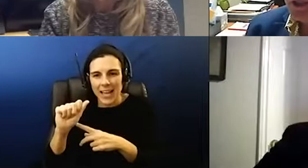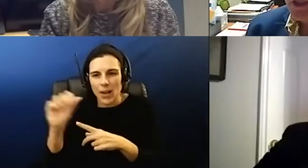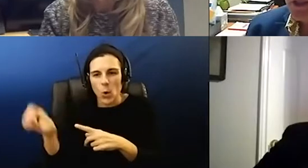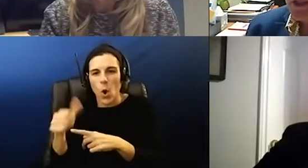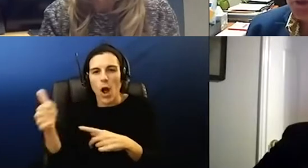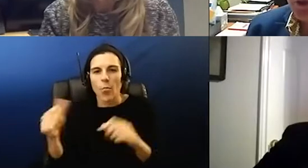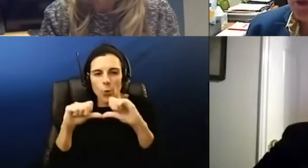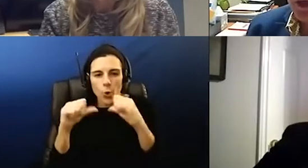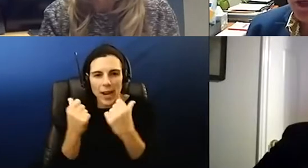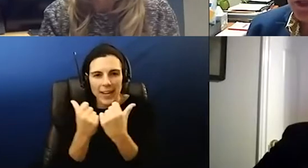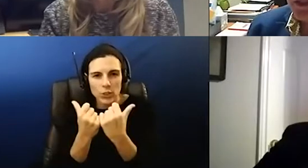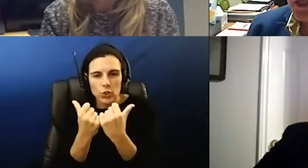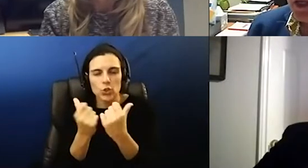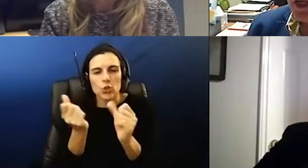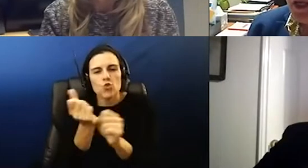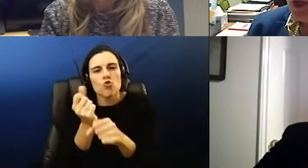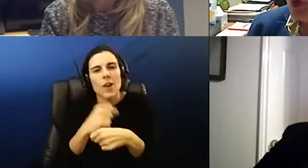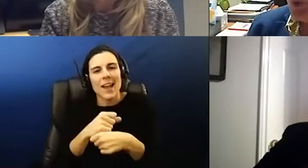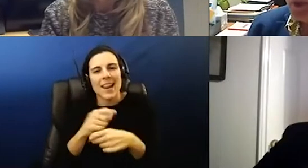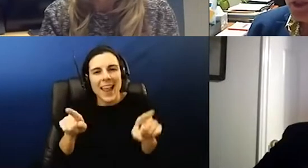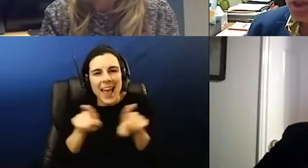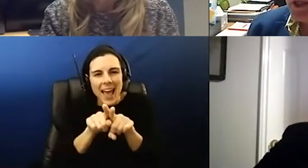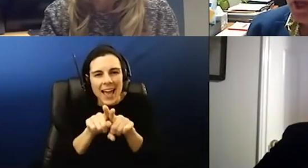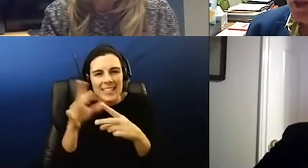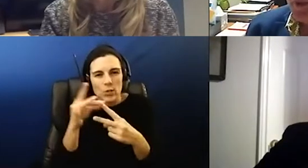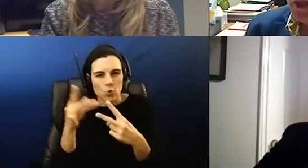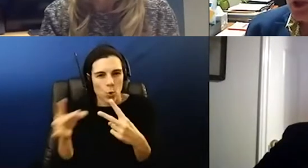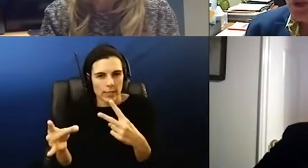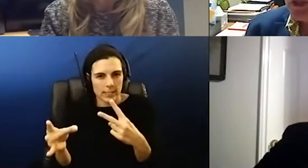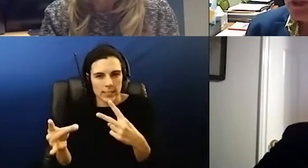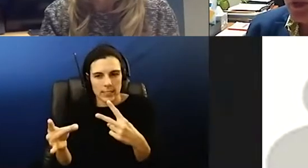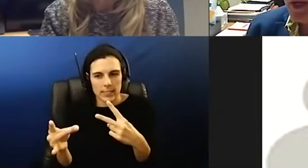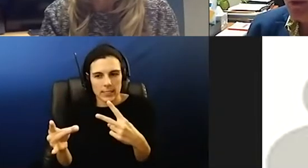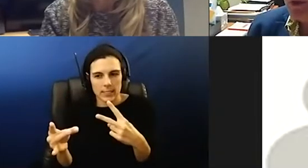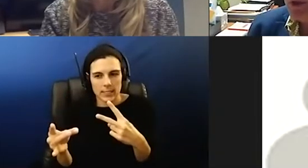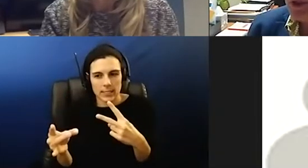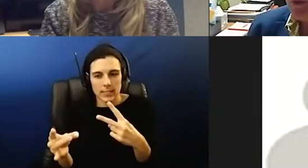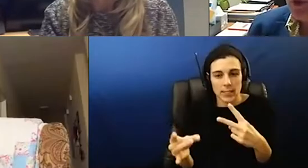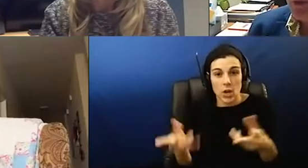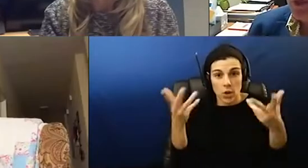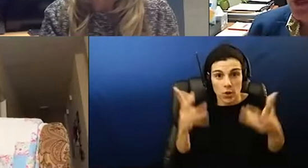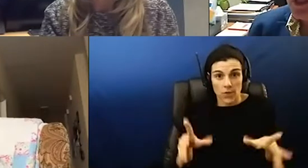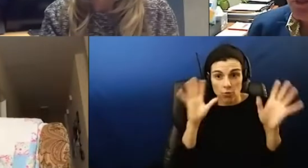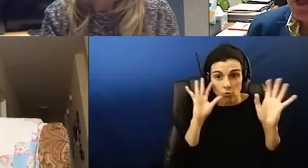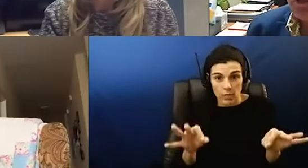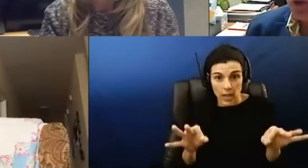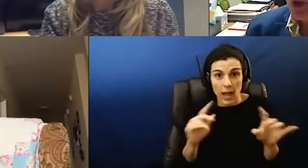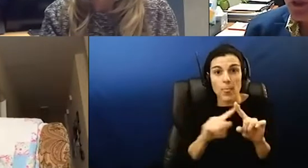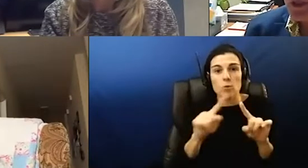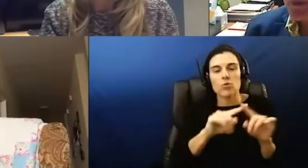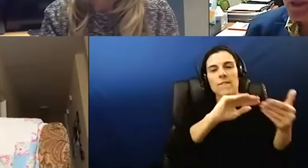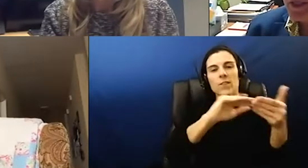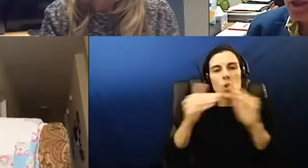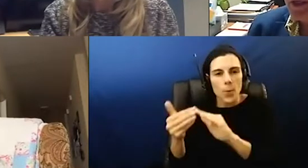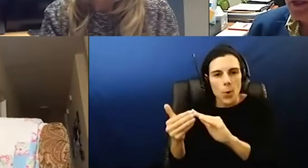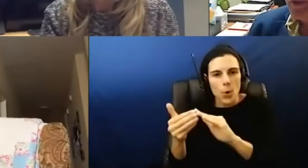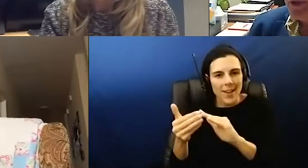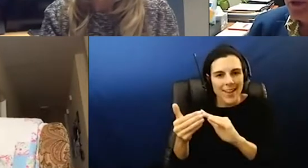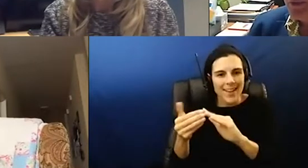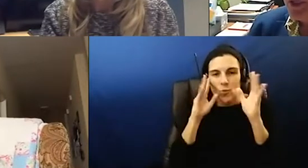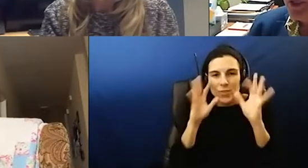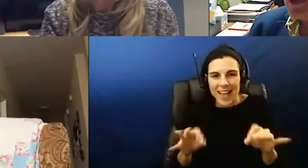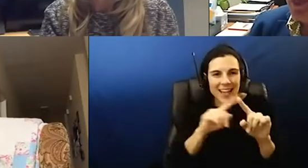agencies is it has been created as a choice and when that choice is made there's different communities that make different choices based on